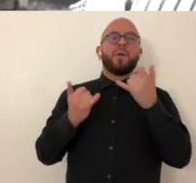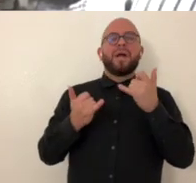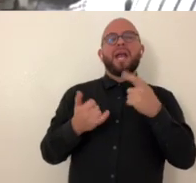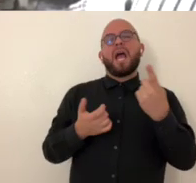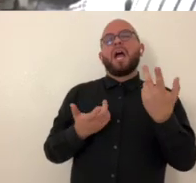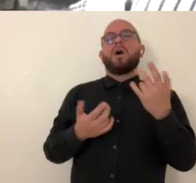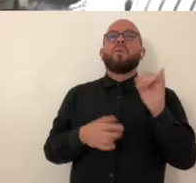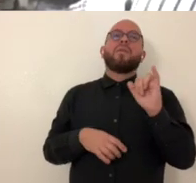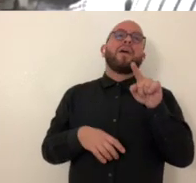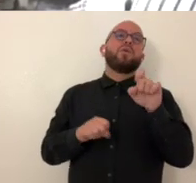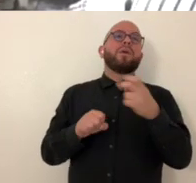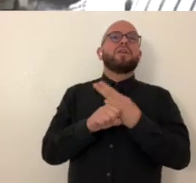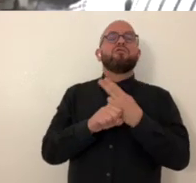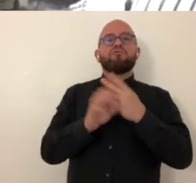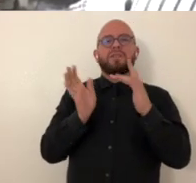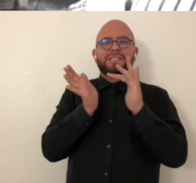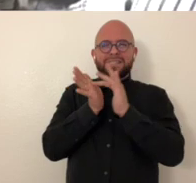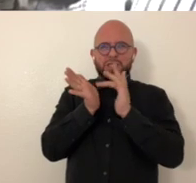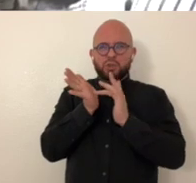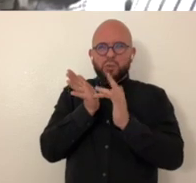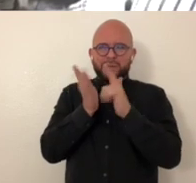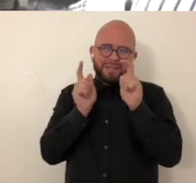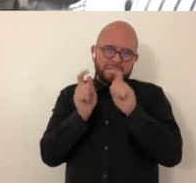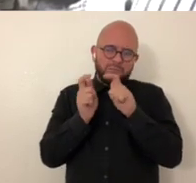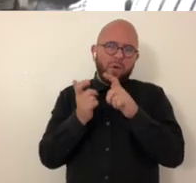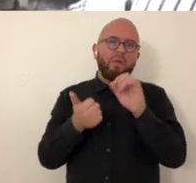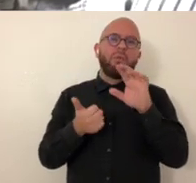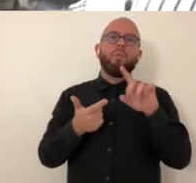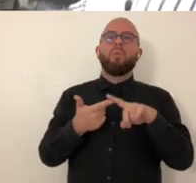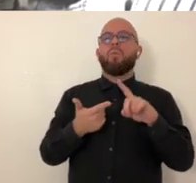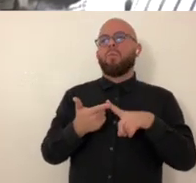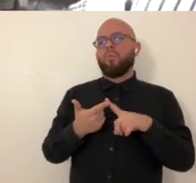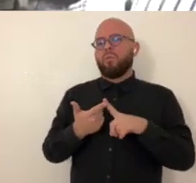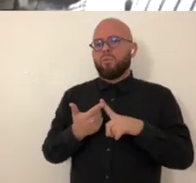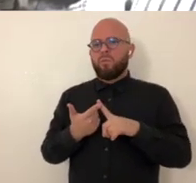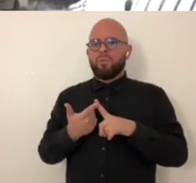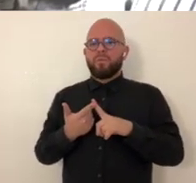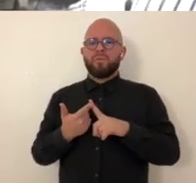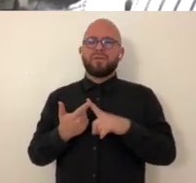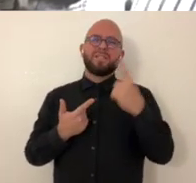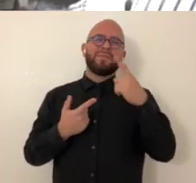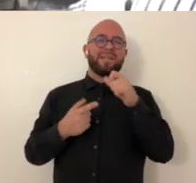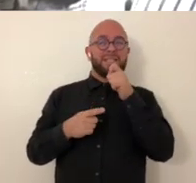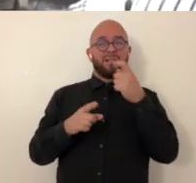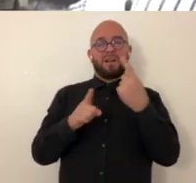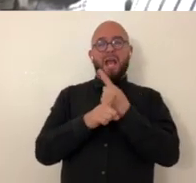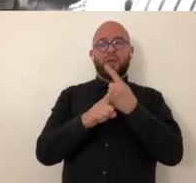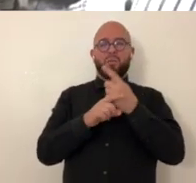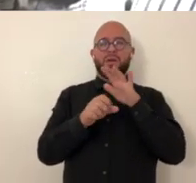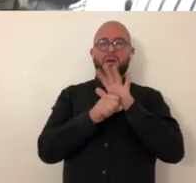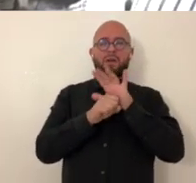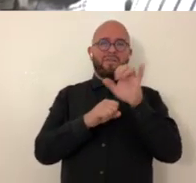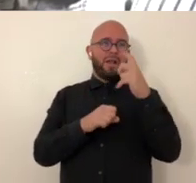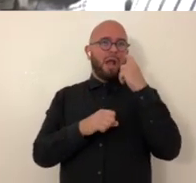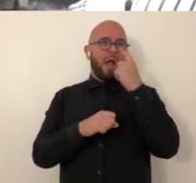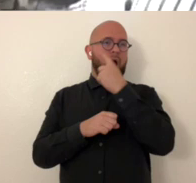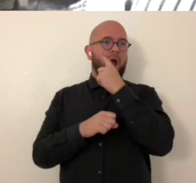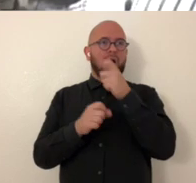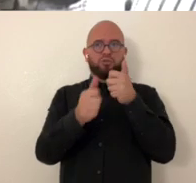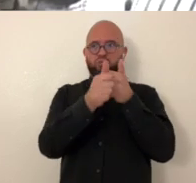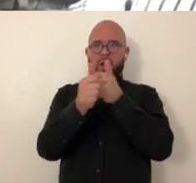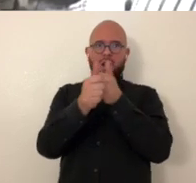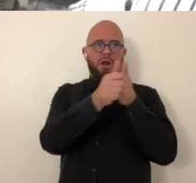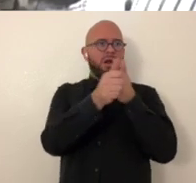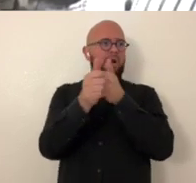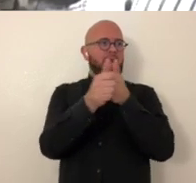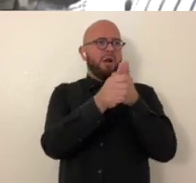for that because currently examples are you know using a touch screen which is very small um or something like eye tracking which